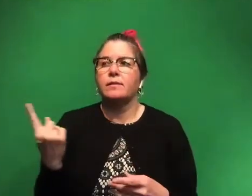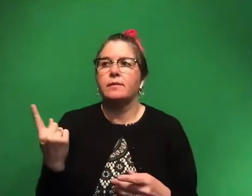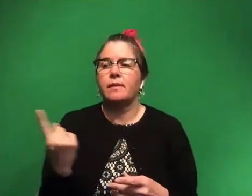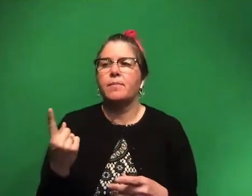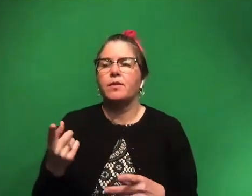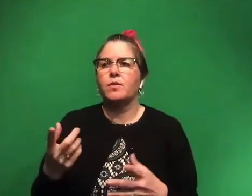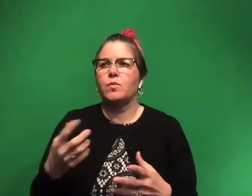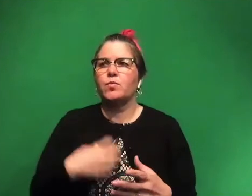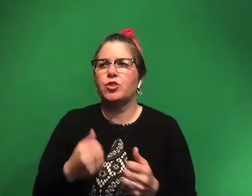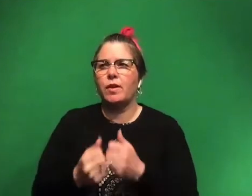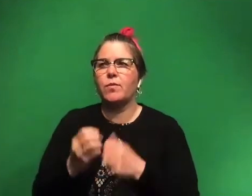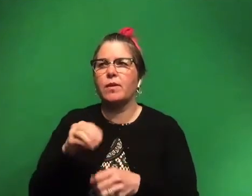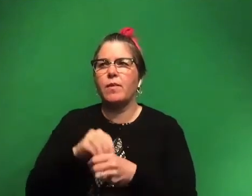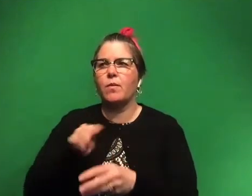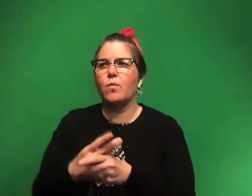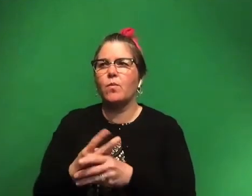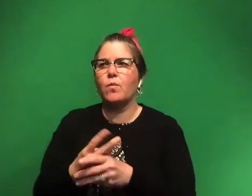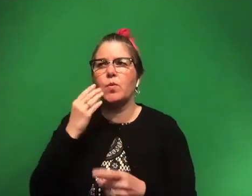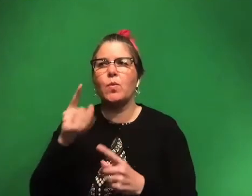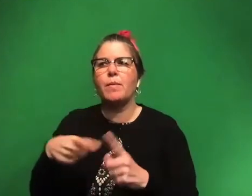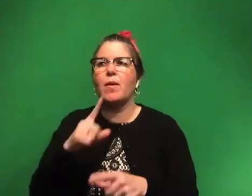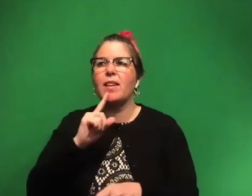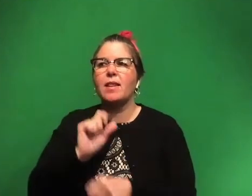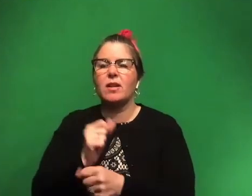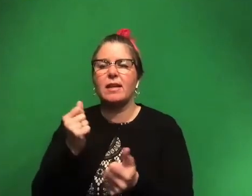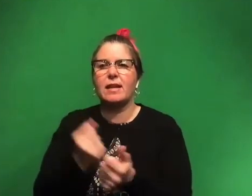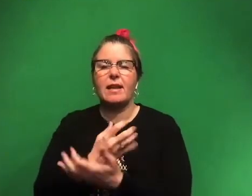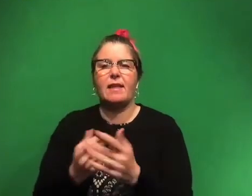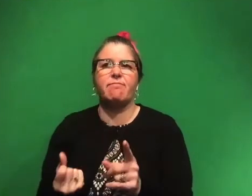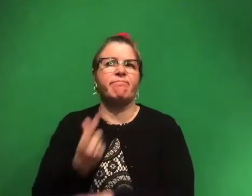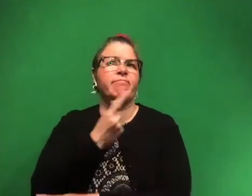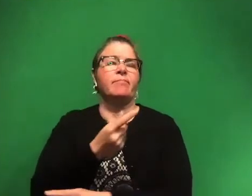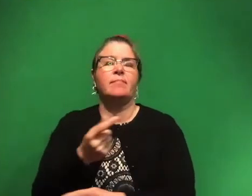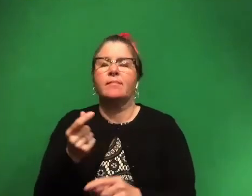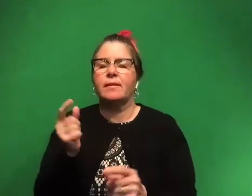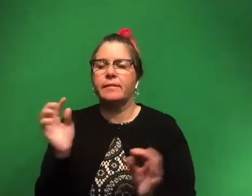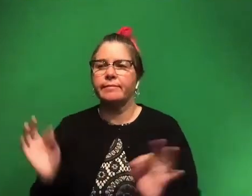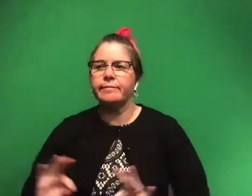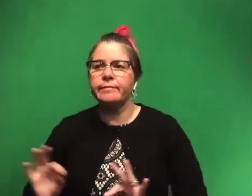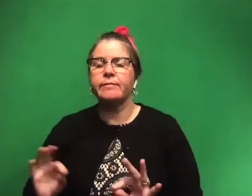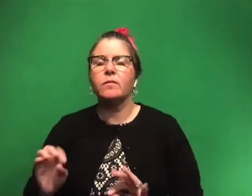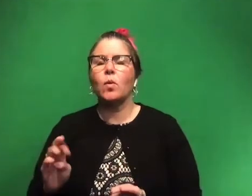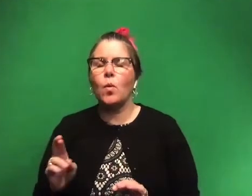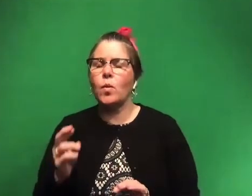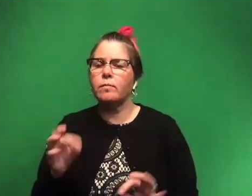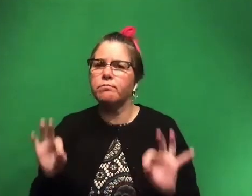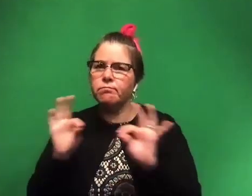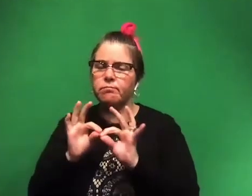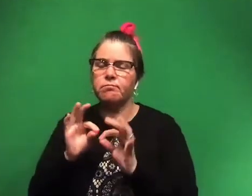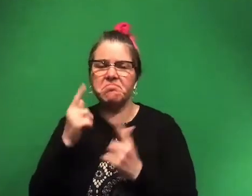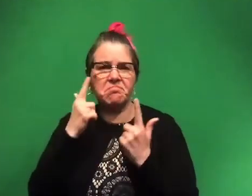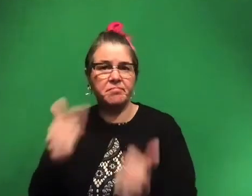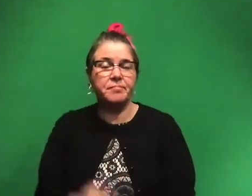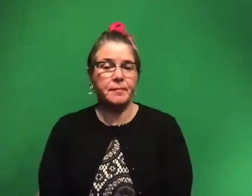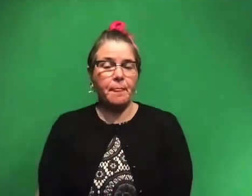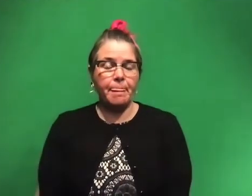something that you wish everybody in the world knew about literally anything? It can be as small, uh, or significant as you'd like.